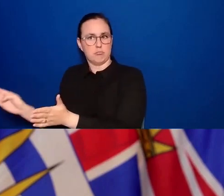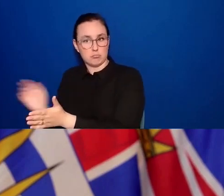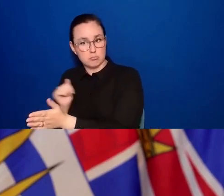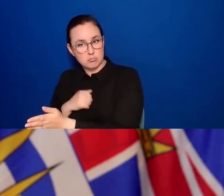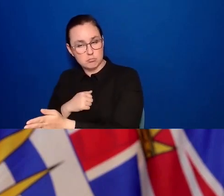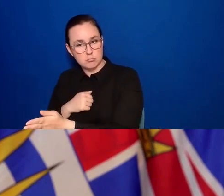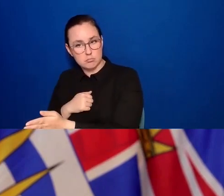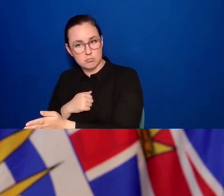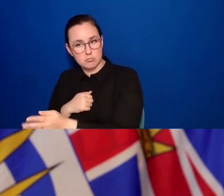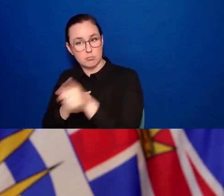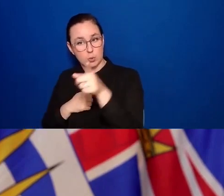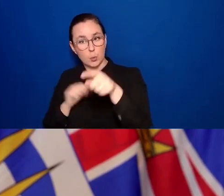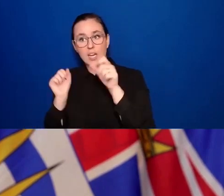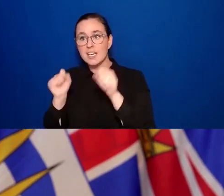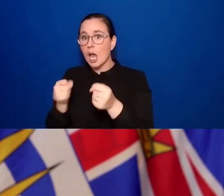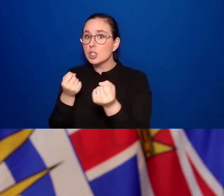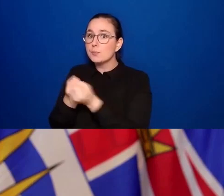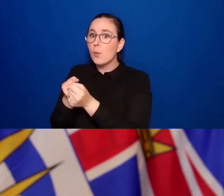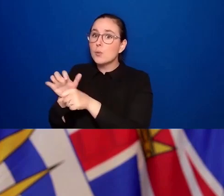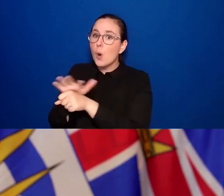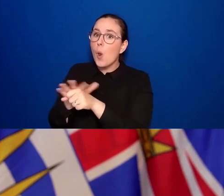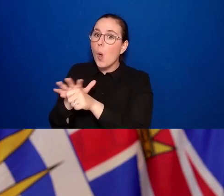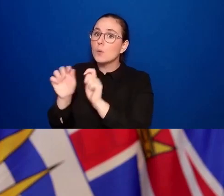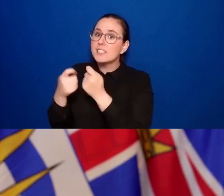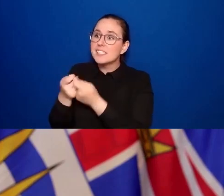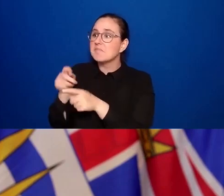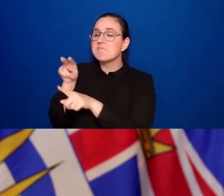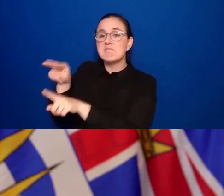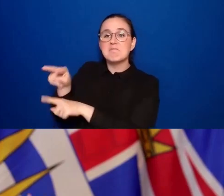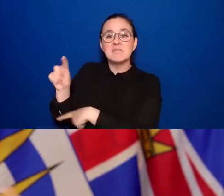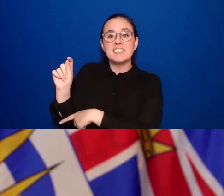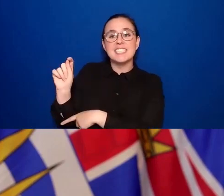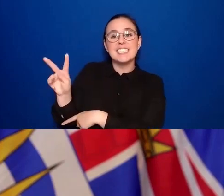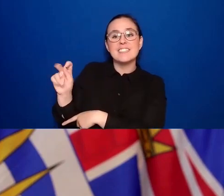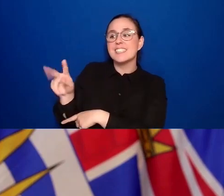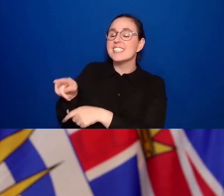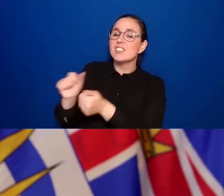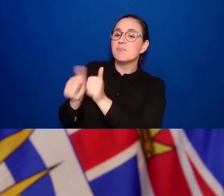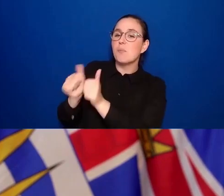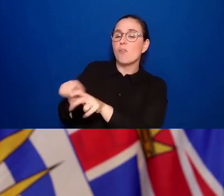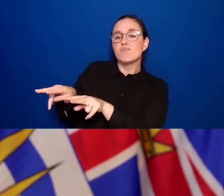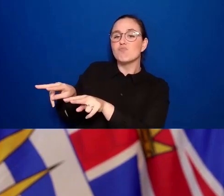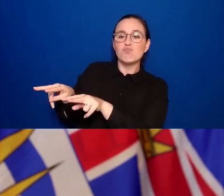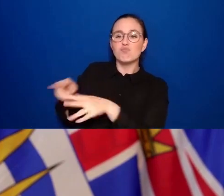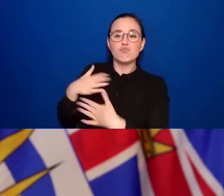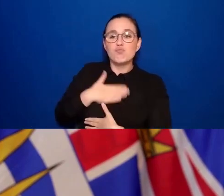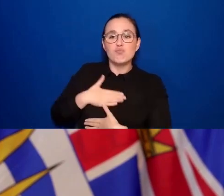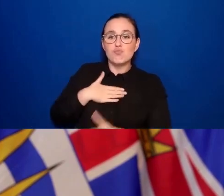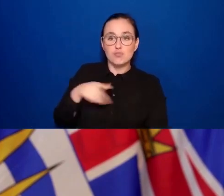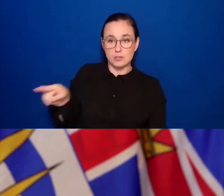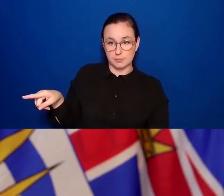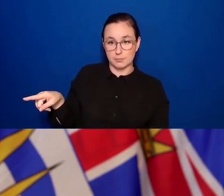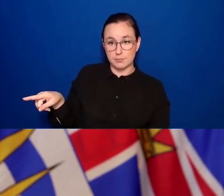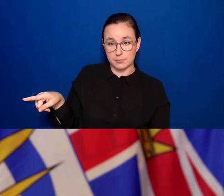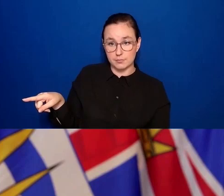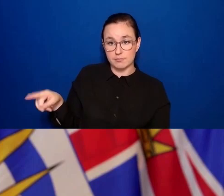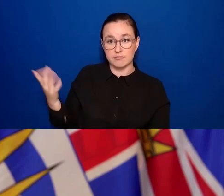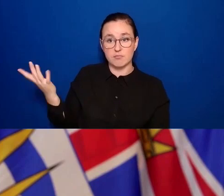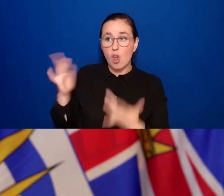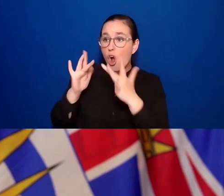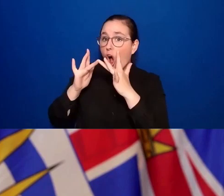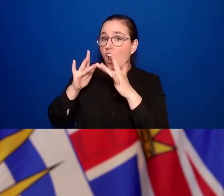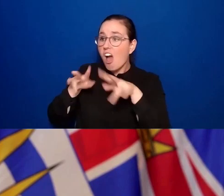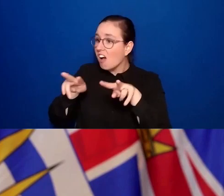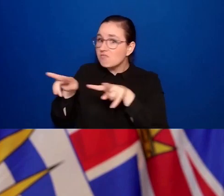them remotely. know, having those participation, participating in those events and those